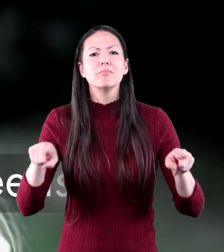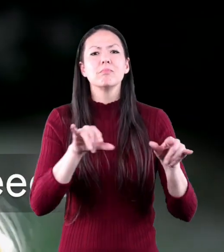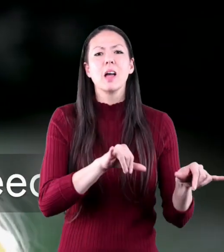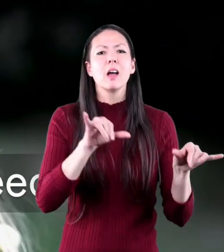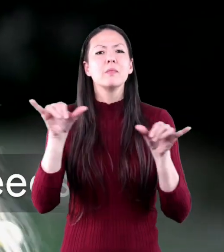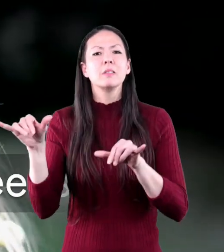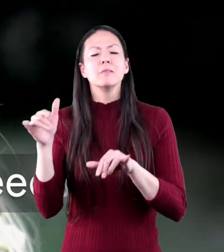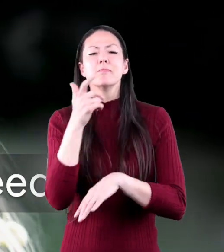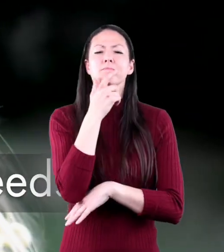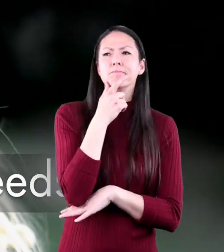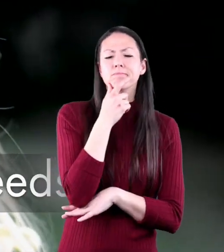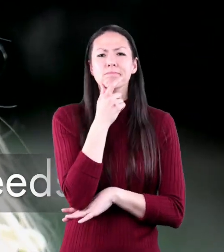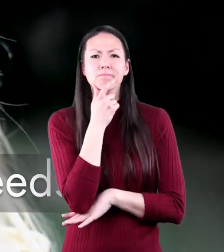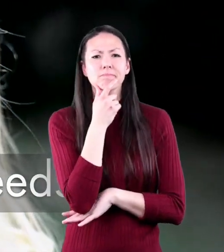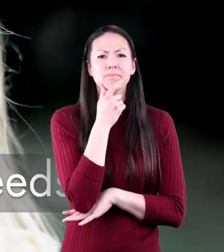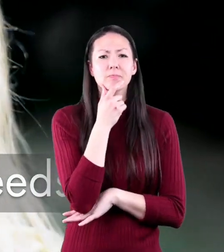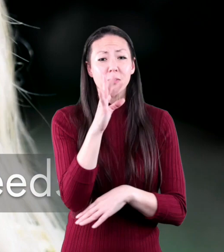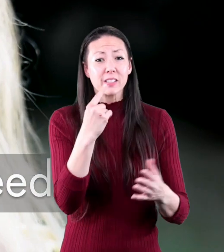think those things are?